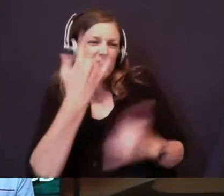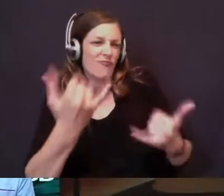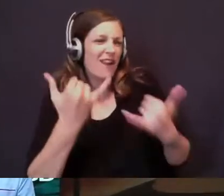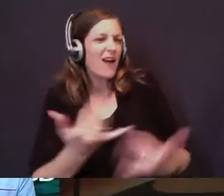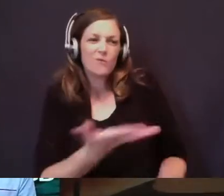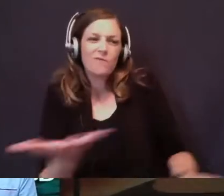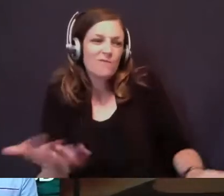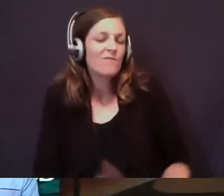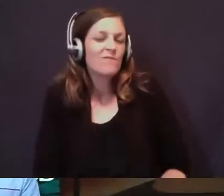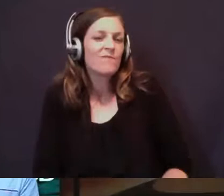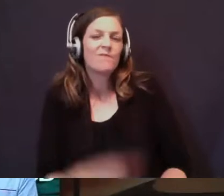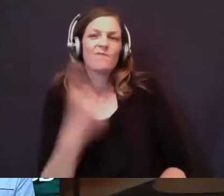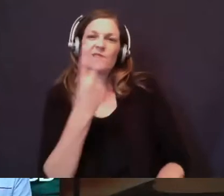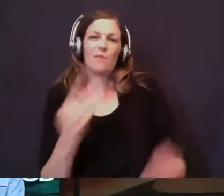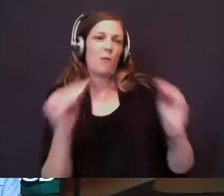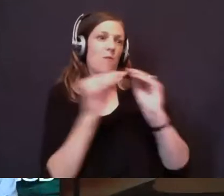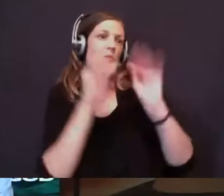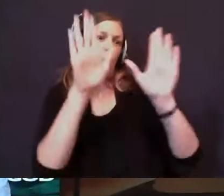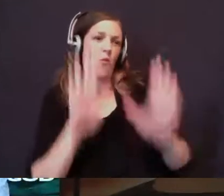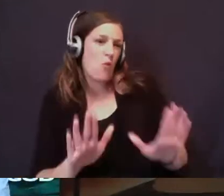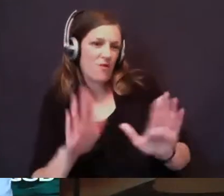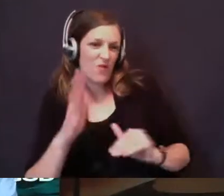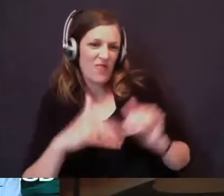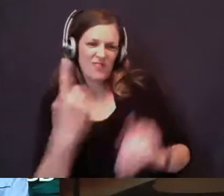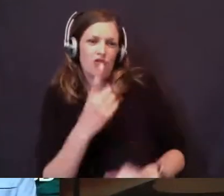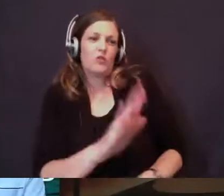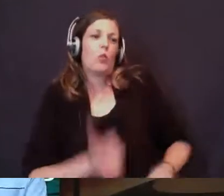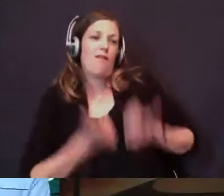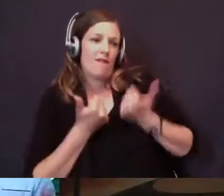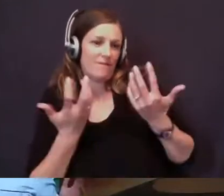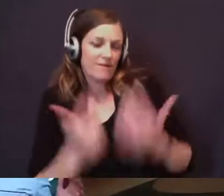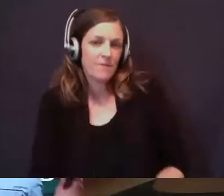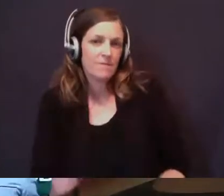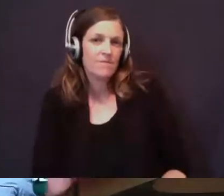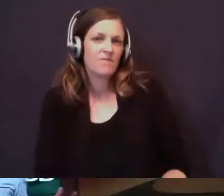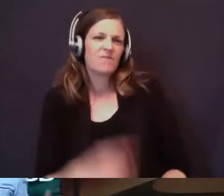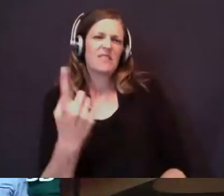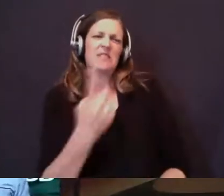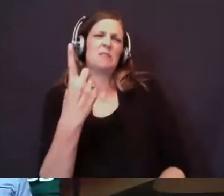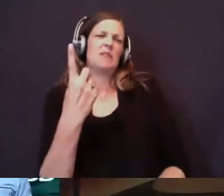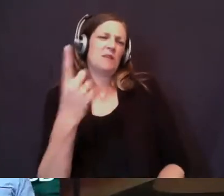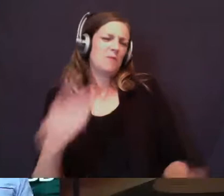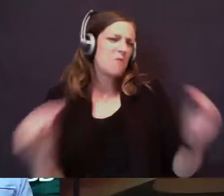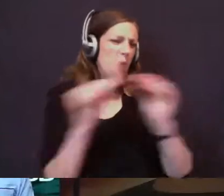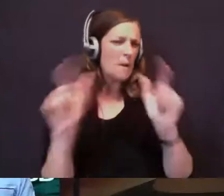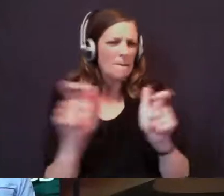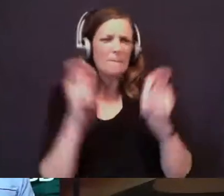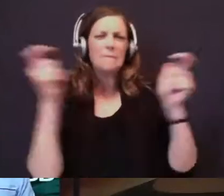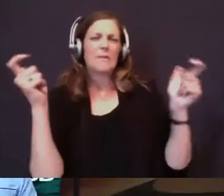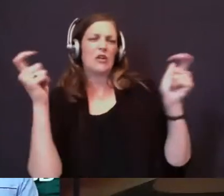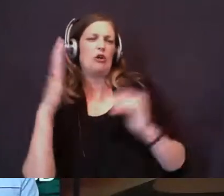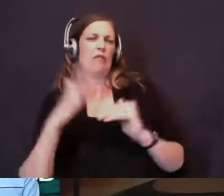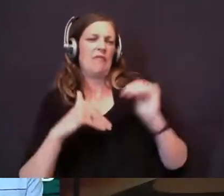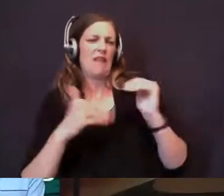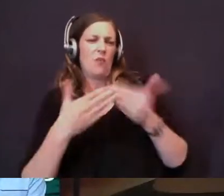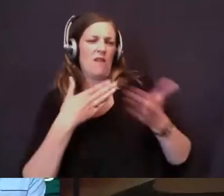Something more wonderful than just your life. Something far bigger than what's contained in your